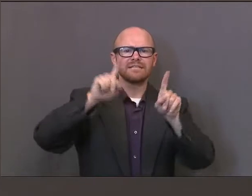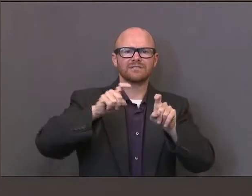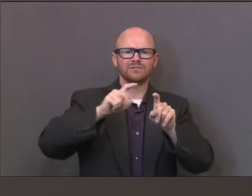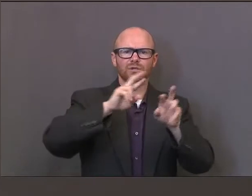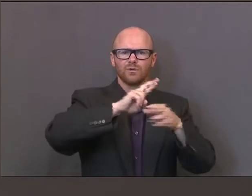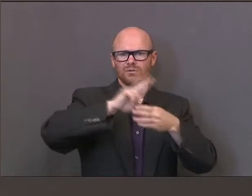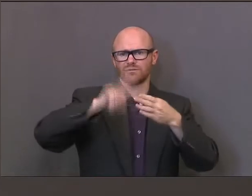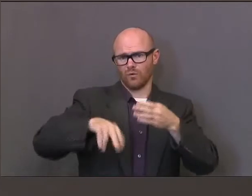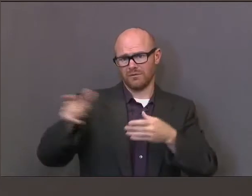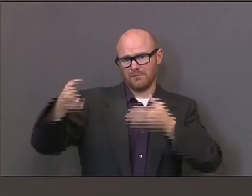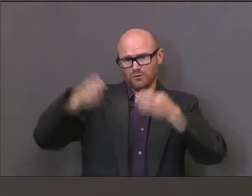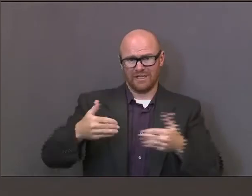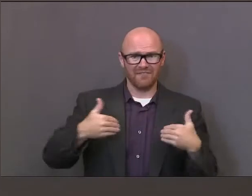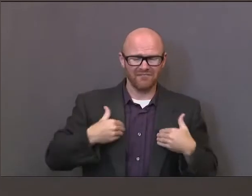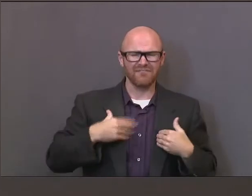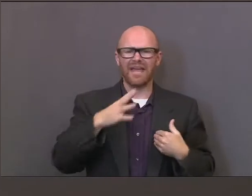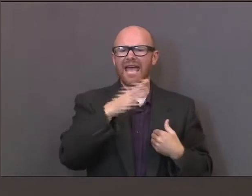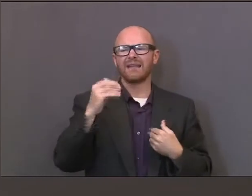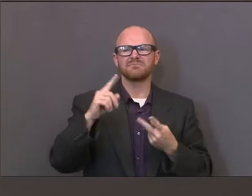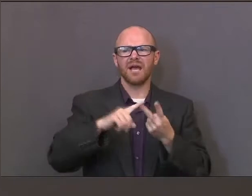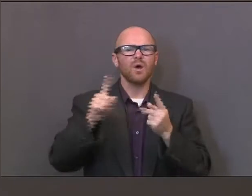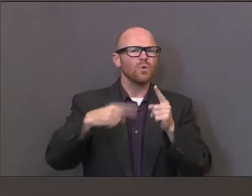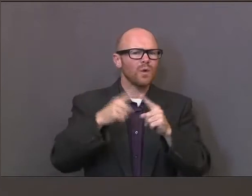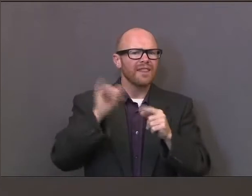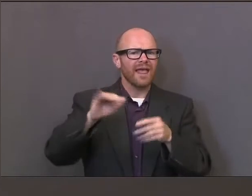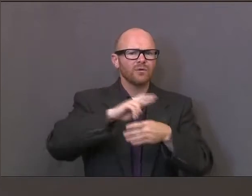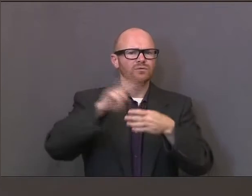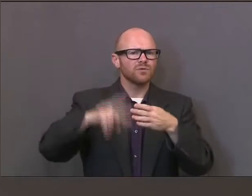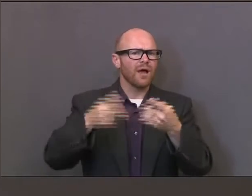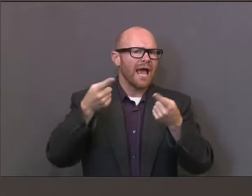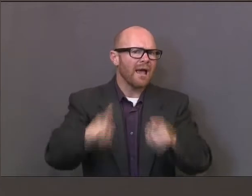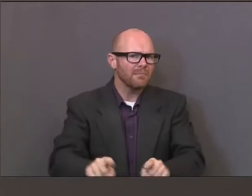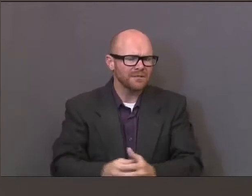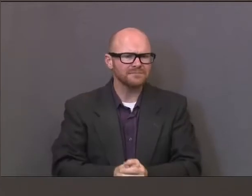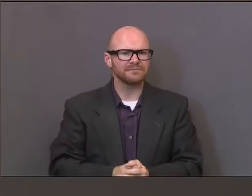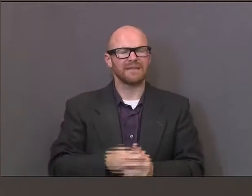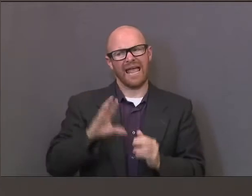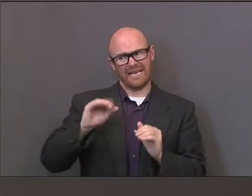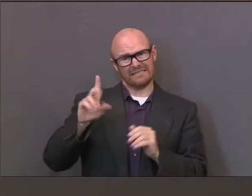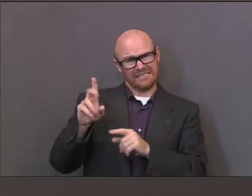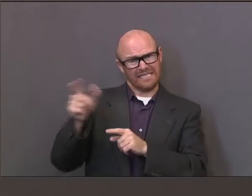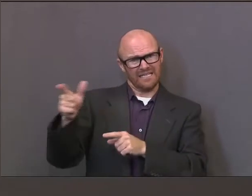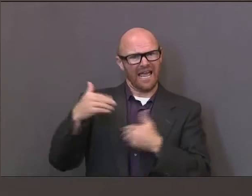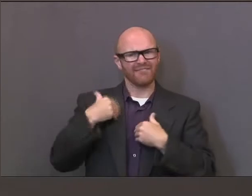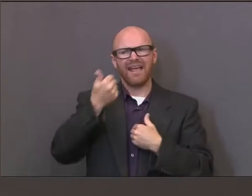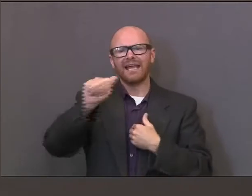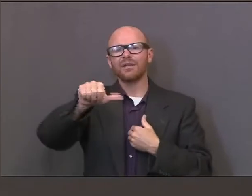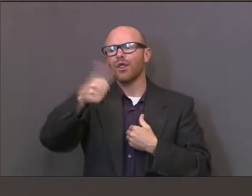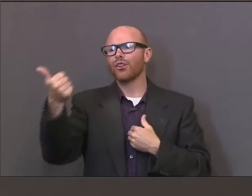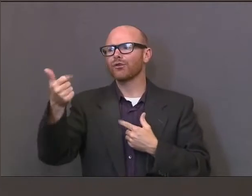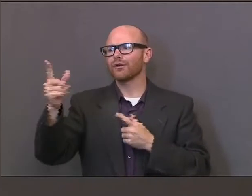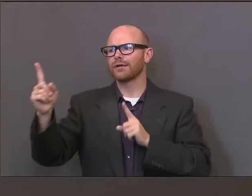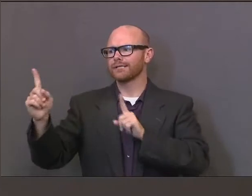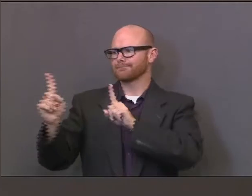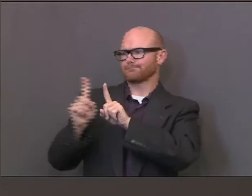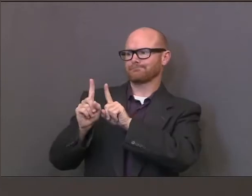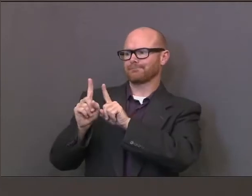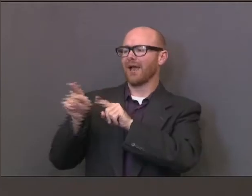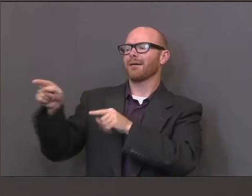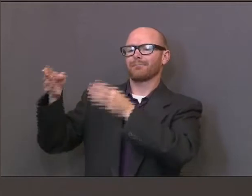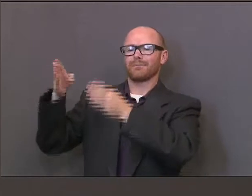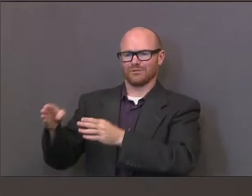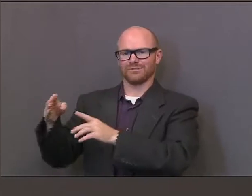those were, and information about exposures to other individuals with COVID. Following this initial report, the OME